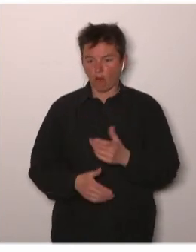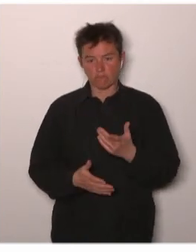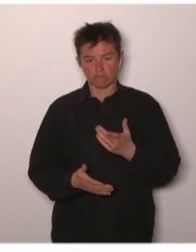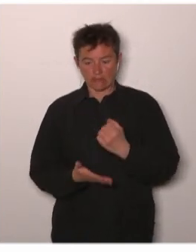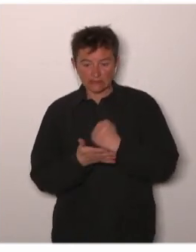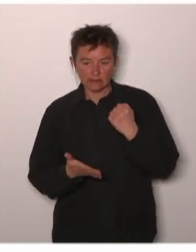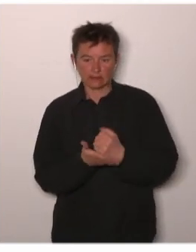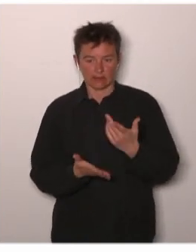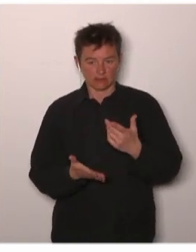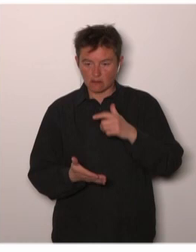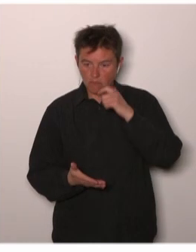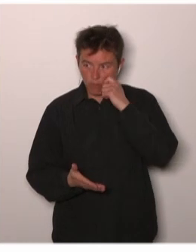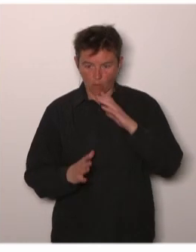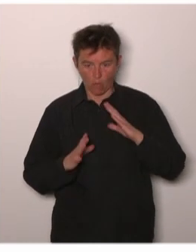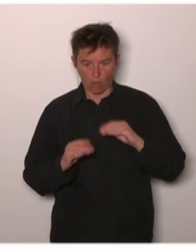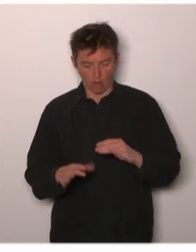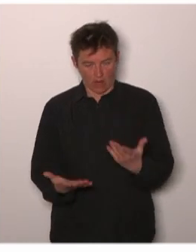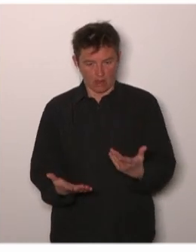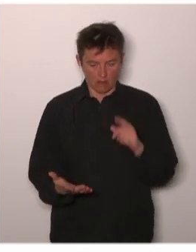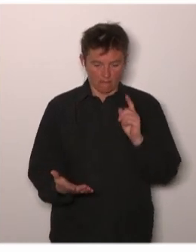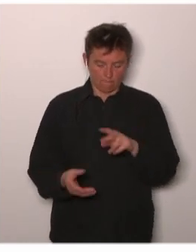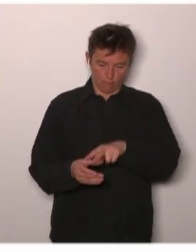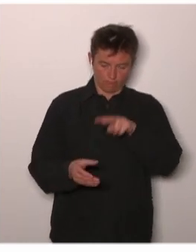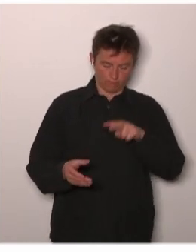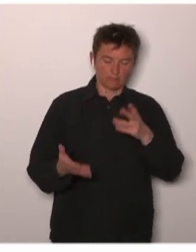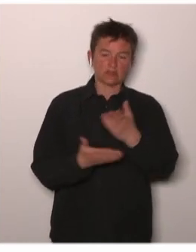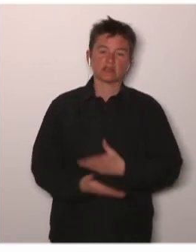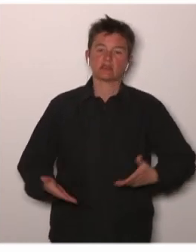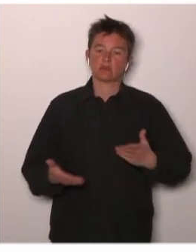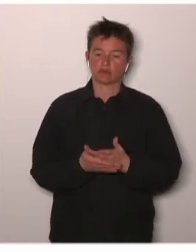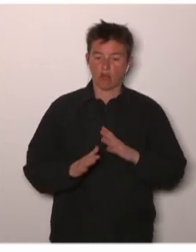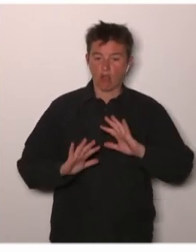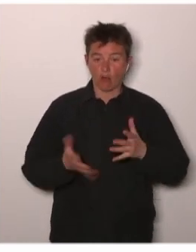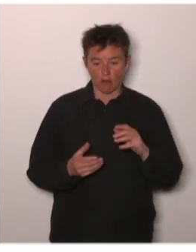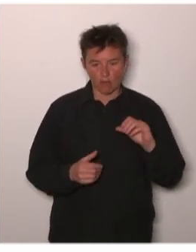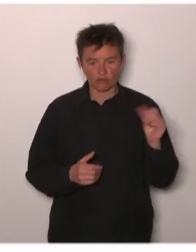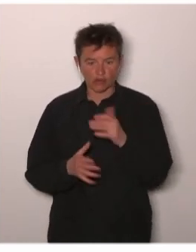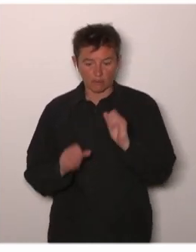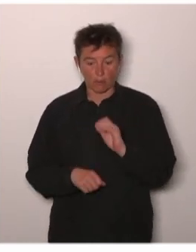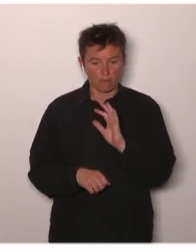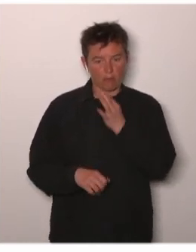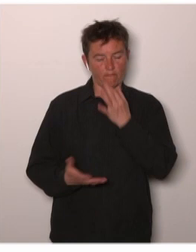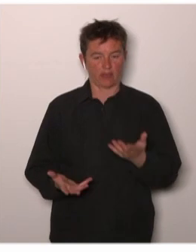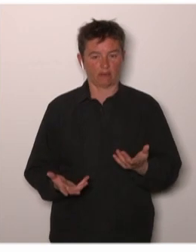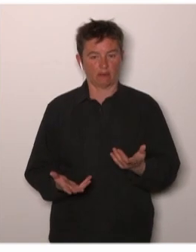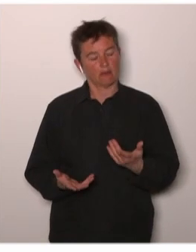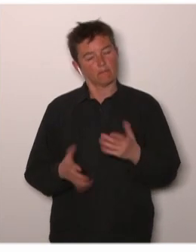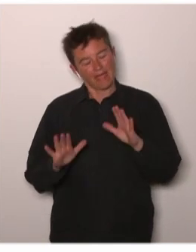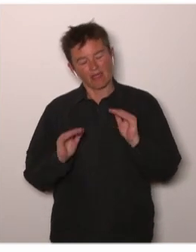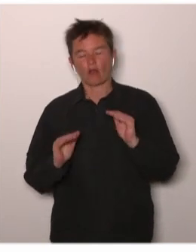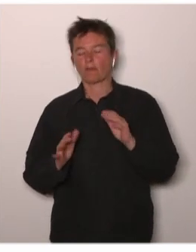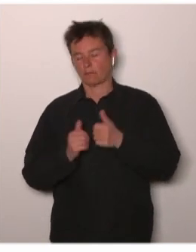and see actually how we can take this out. But it's a gap that is there and that we cannot